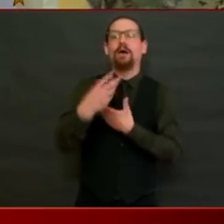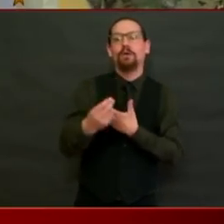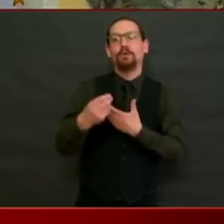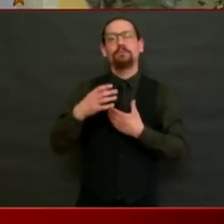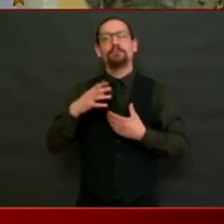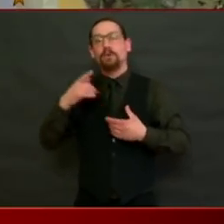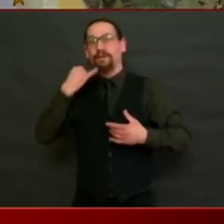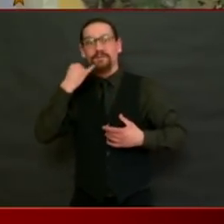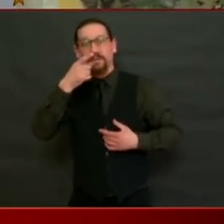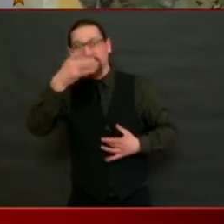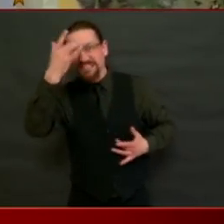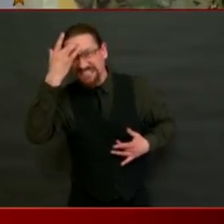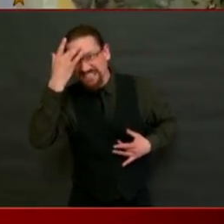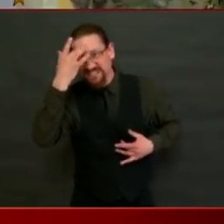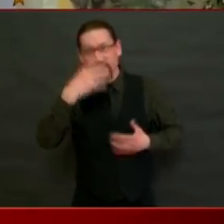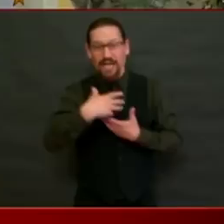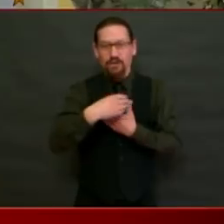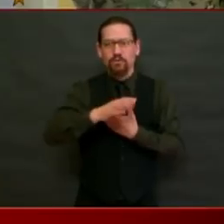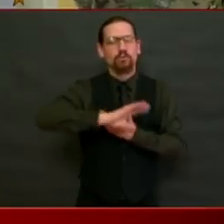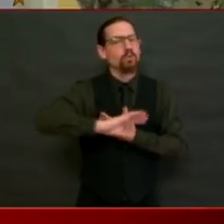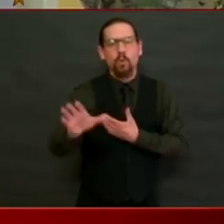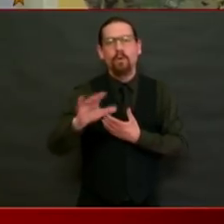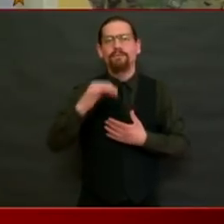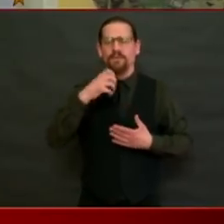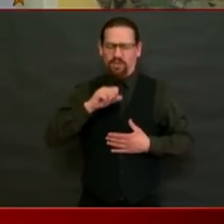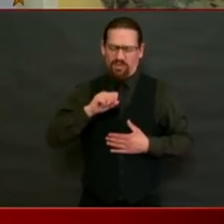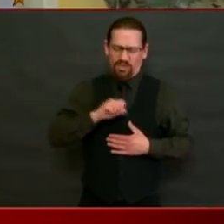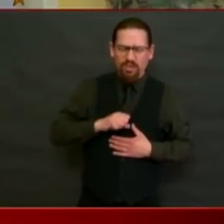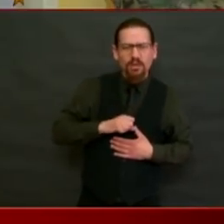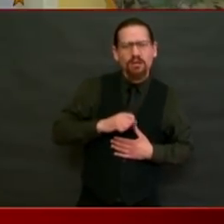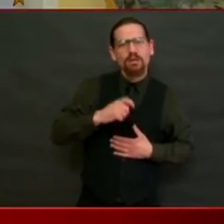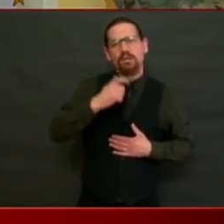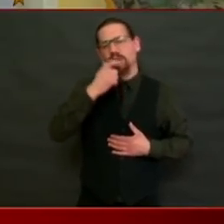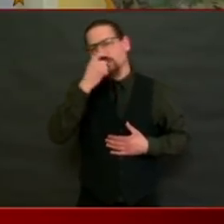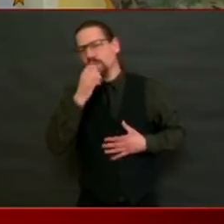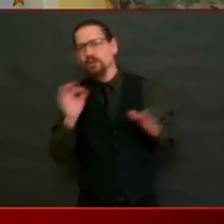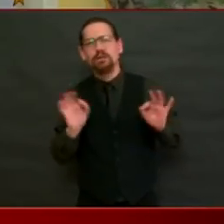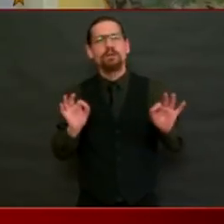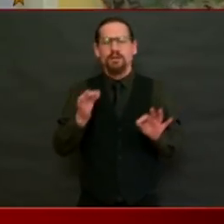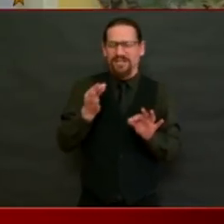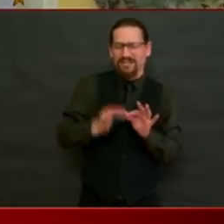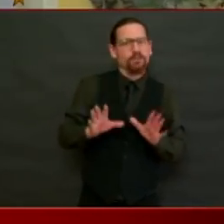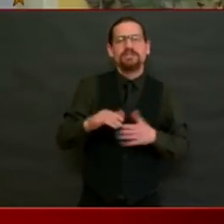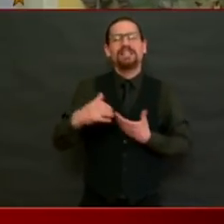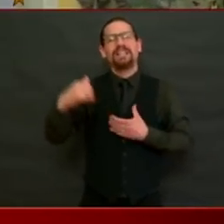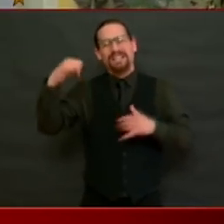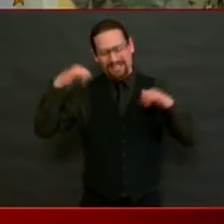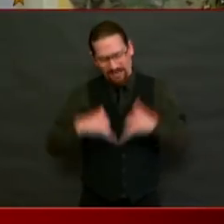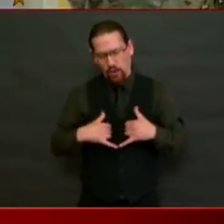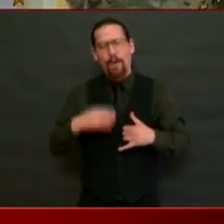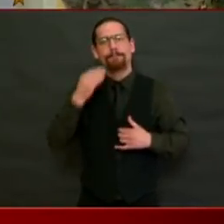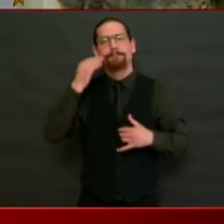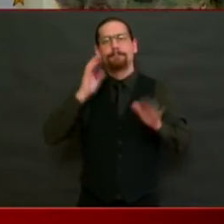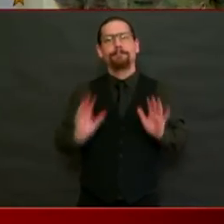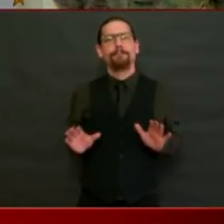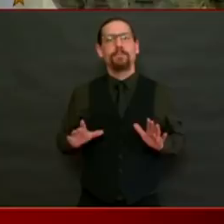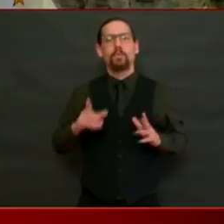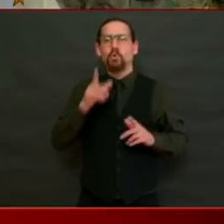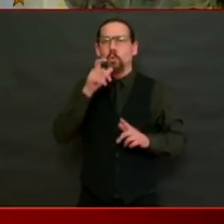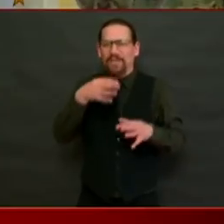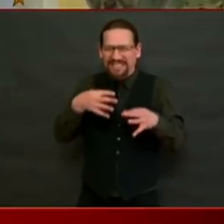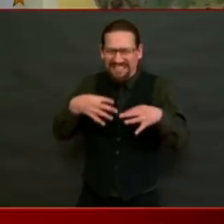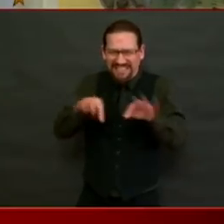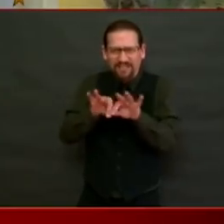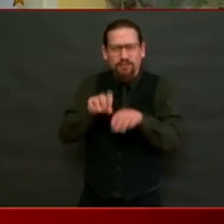little bit, if you have the sniffle, stay home. Anyone, especially if you're an essential worker. So